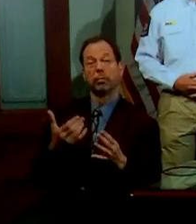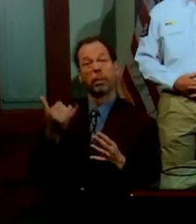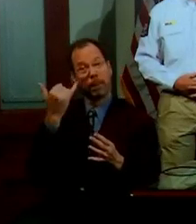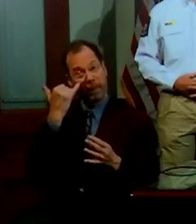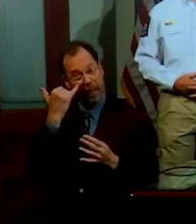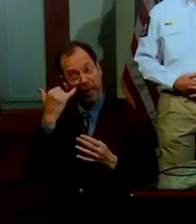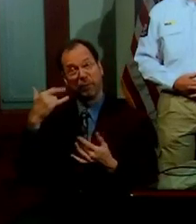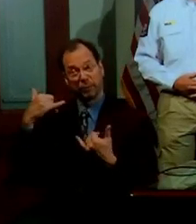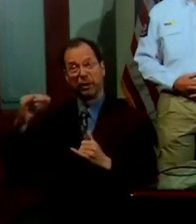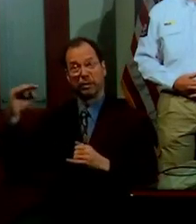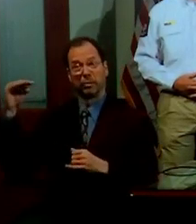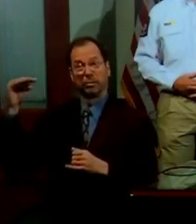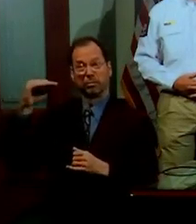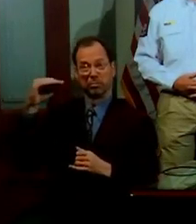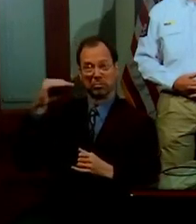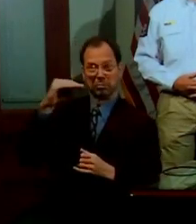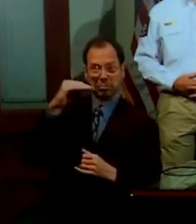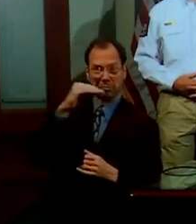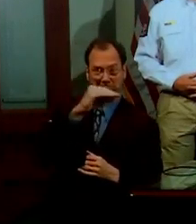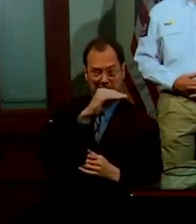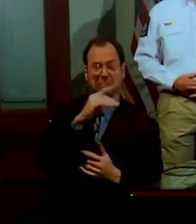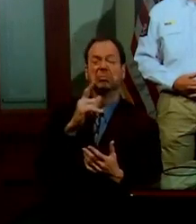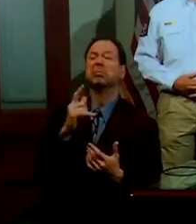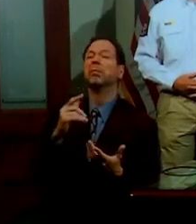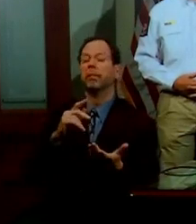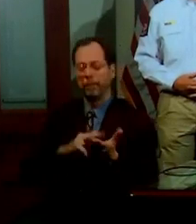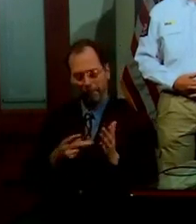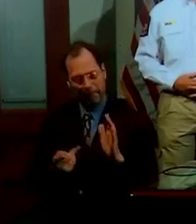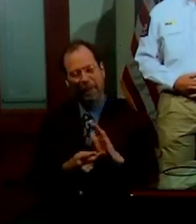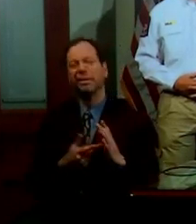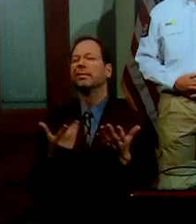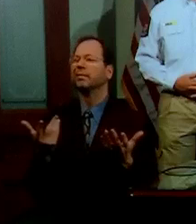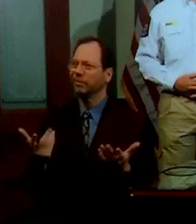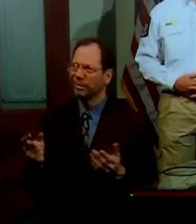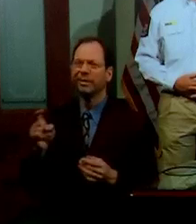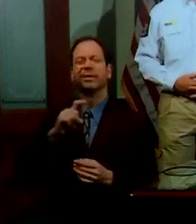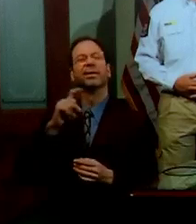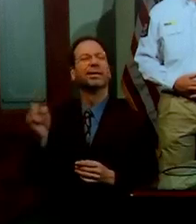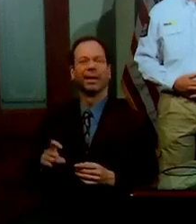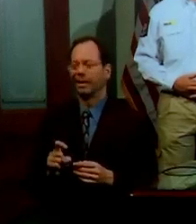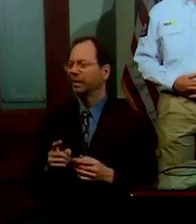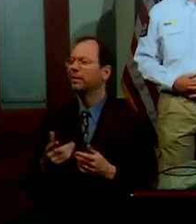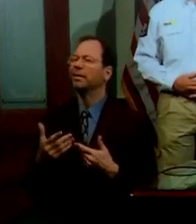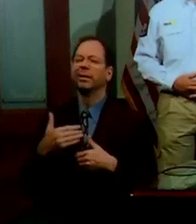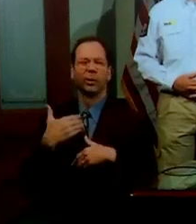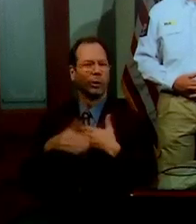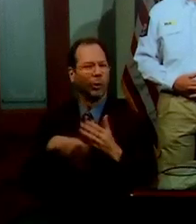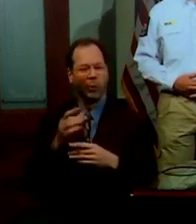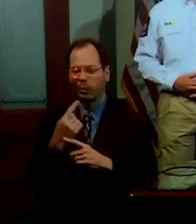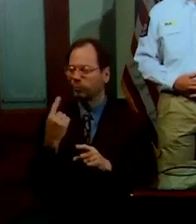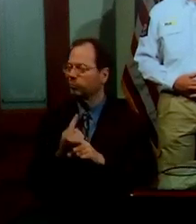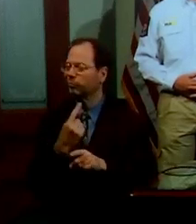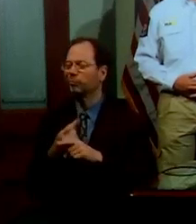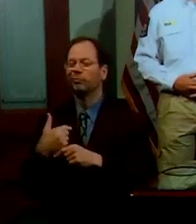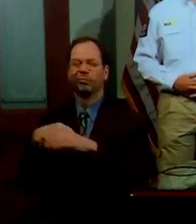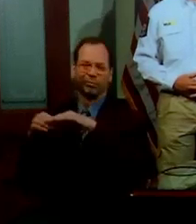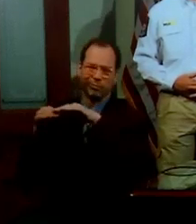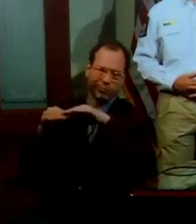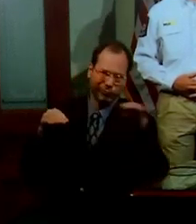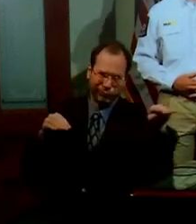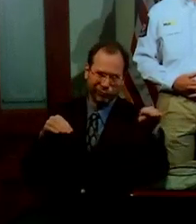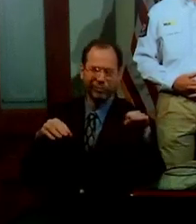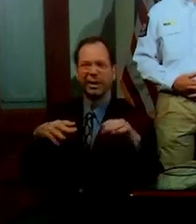Greg Abbott today. It's a partnership between Goldman Sachs and the Lyft Fund. It's known as PPP, the